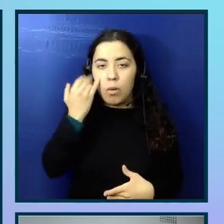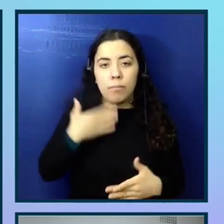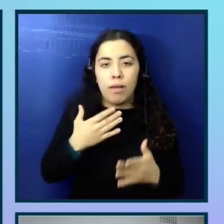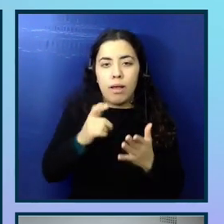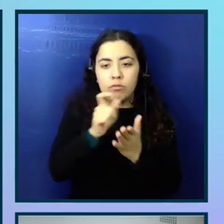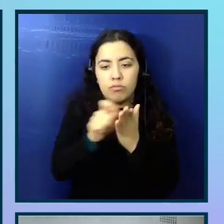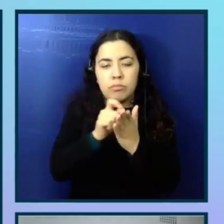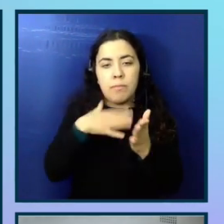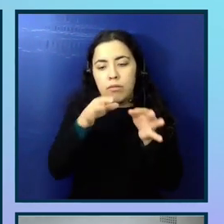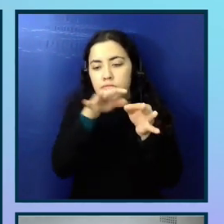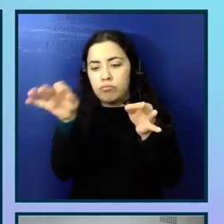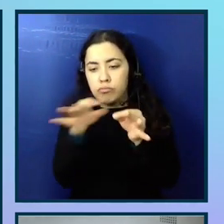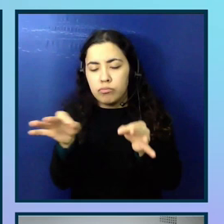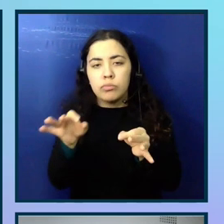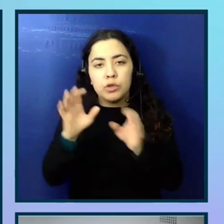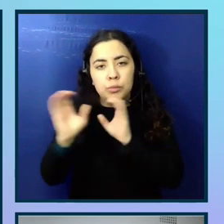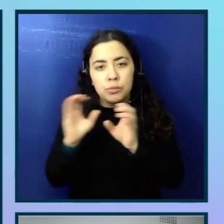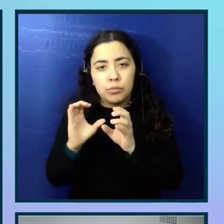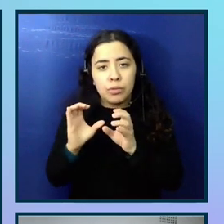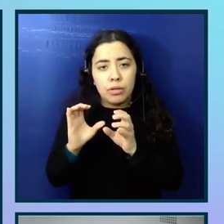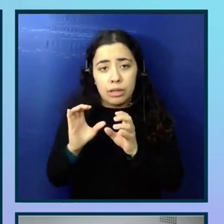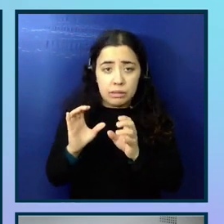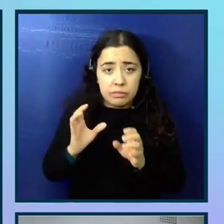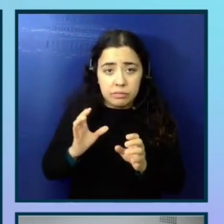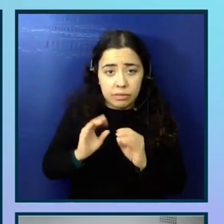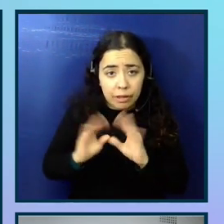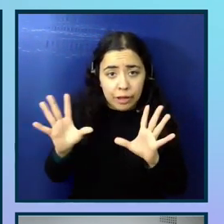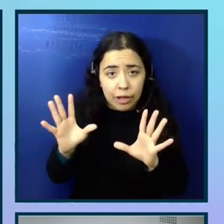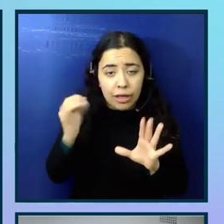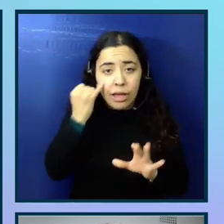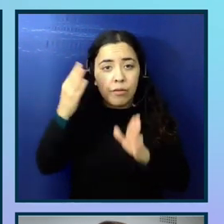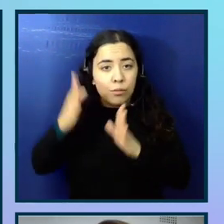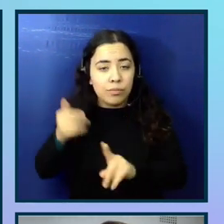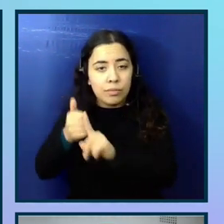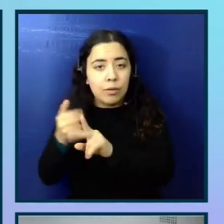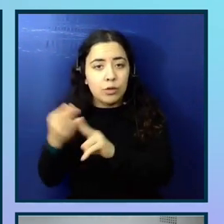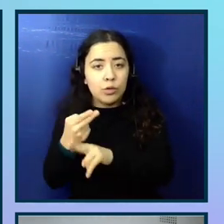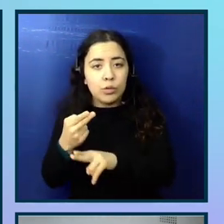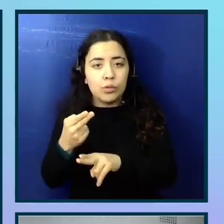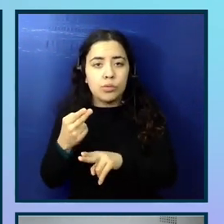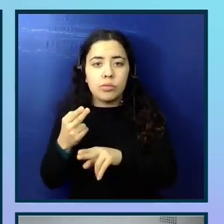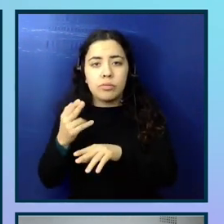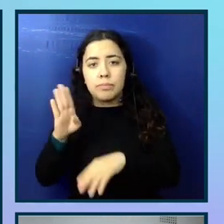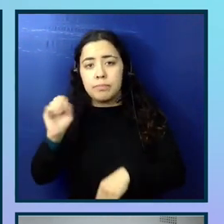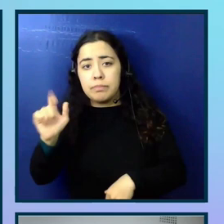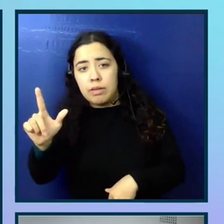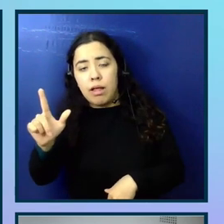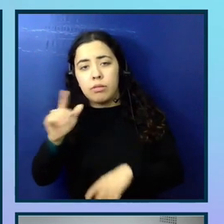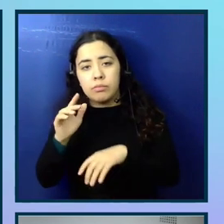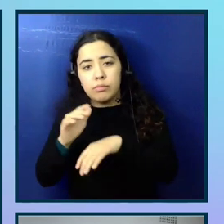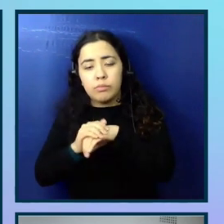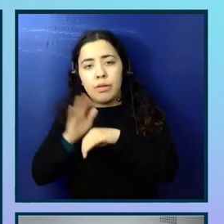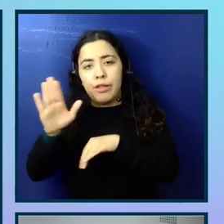communication, is that accessible for someone who may use British sign language, for example. So yeah, you can